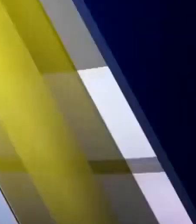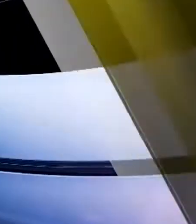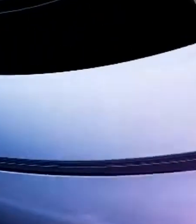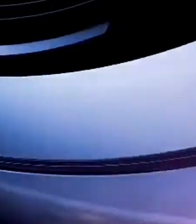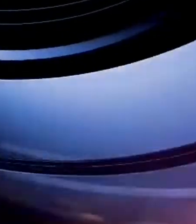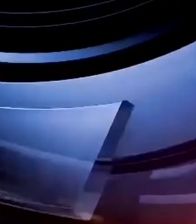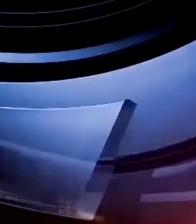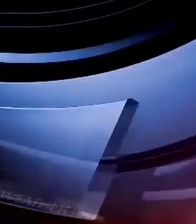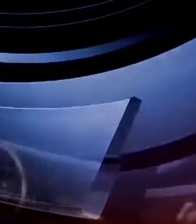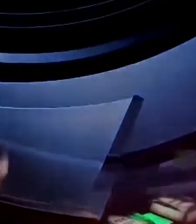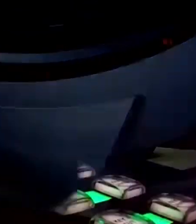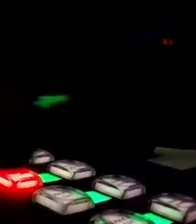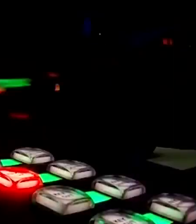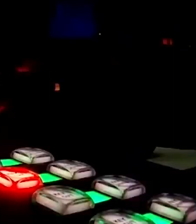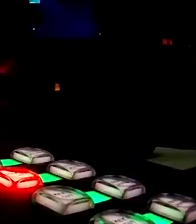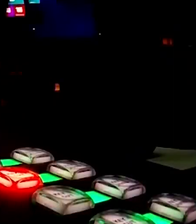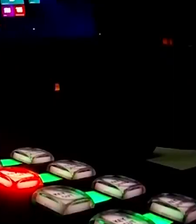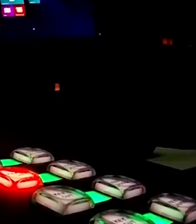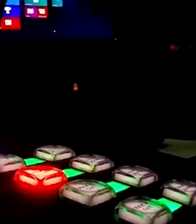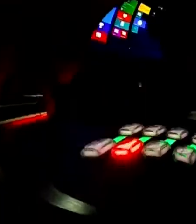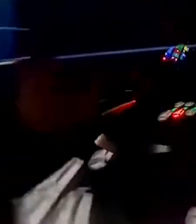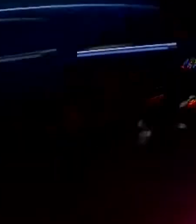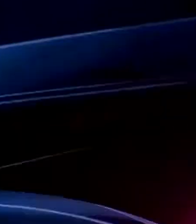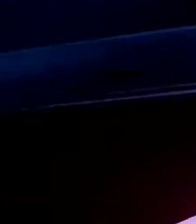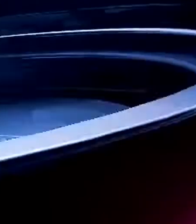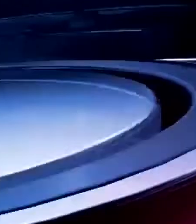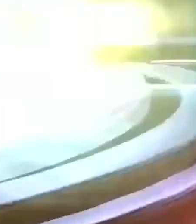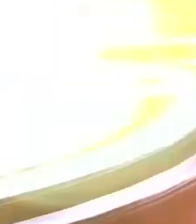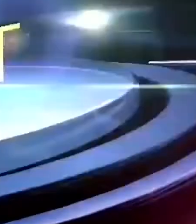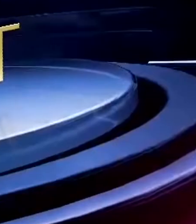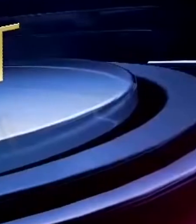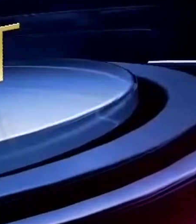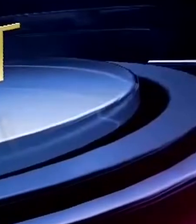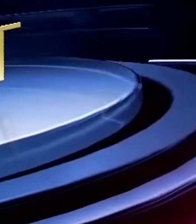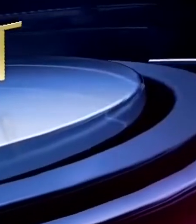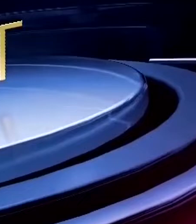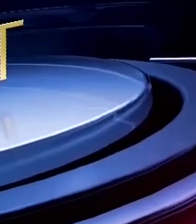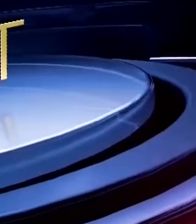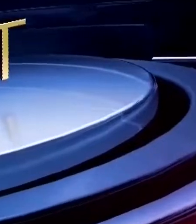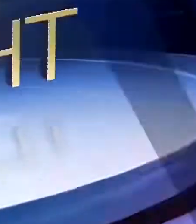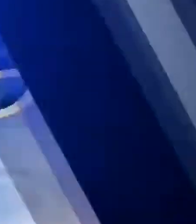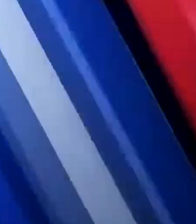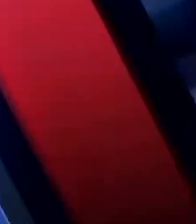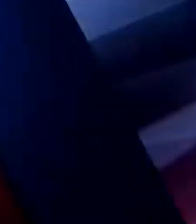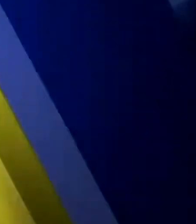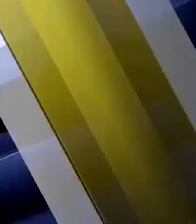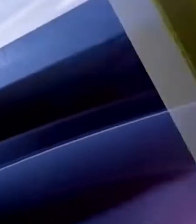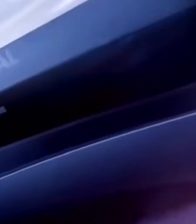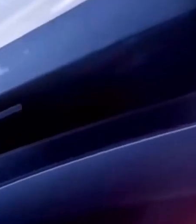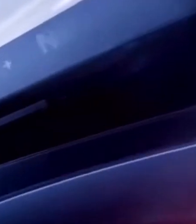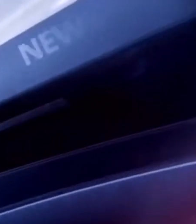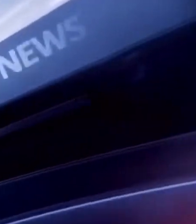broadcasting for more studios in the pines in michael this is cbc news night starting now